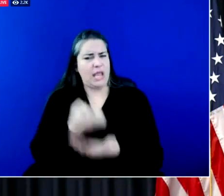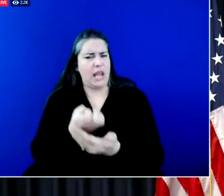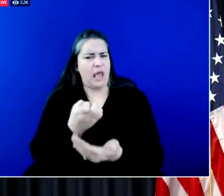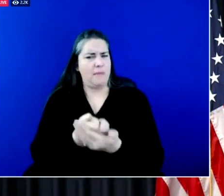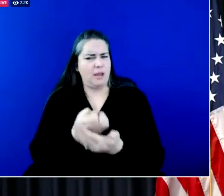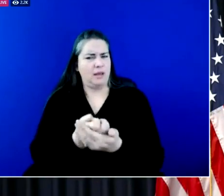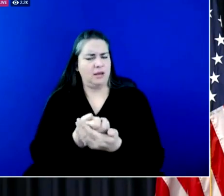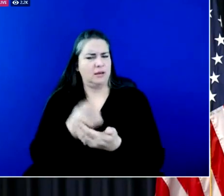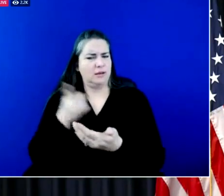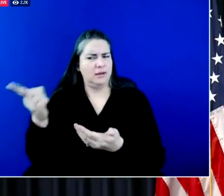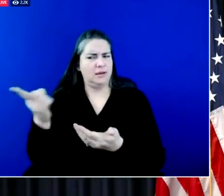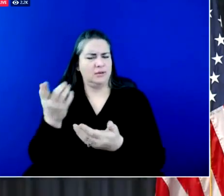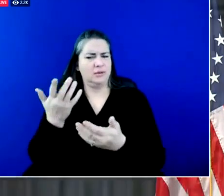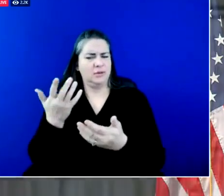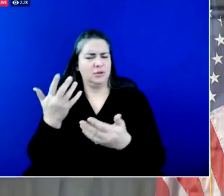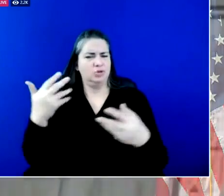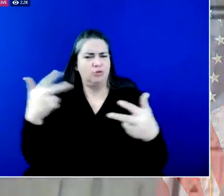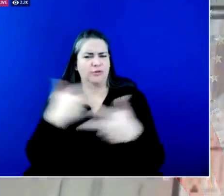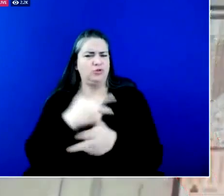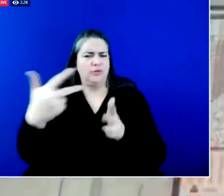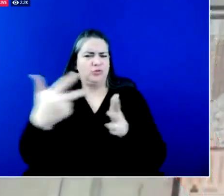over to secretary jim gray